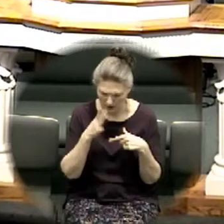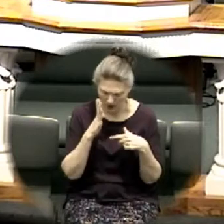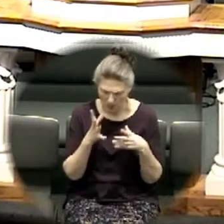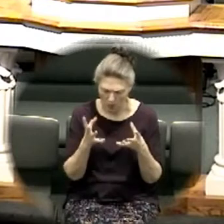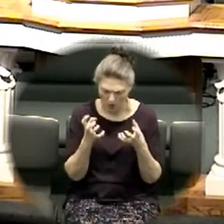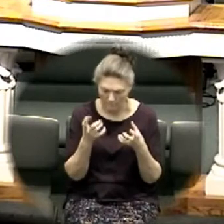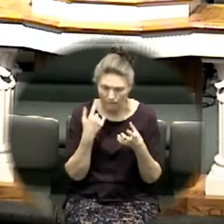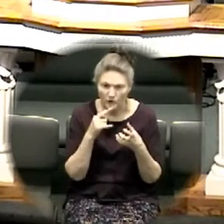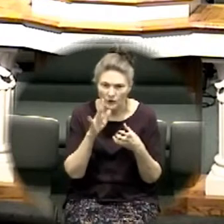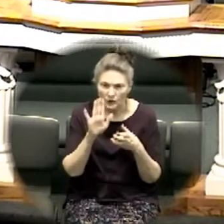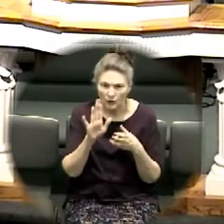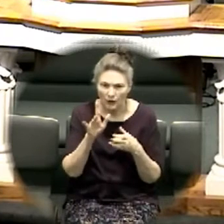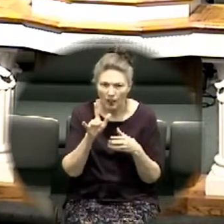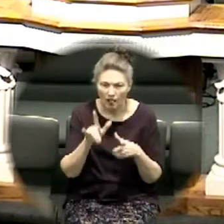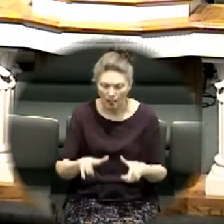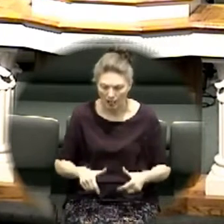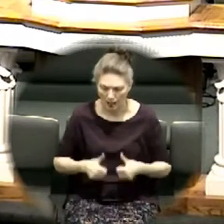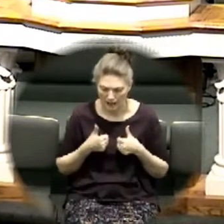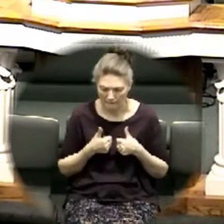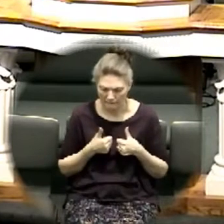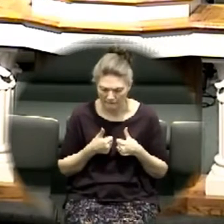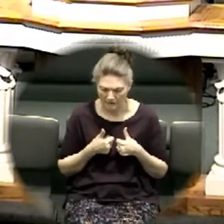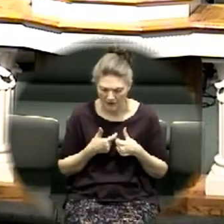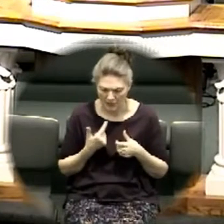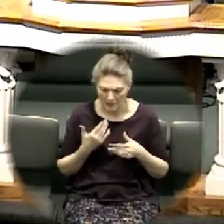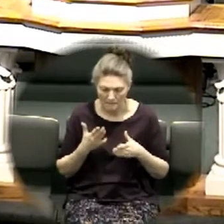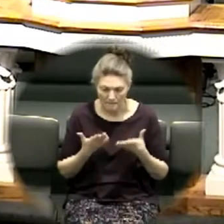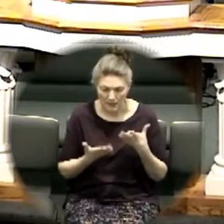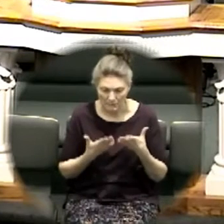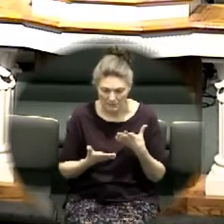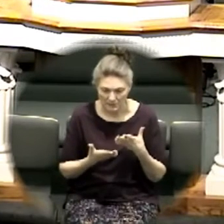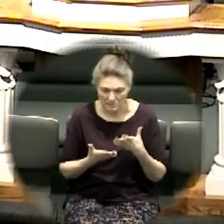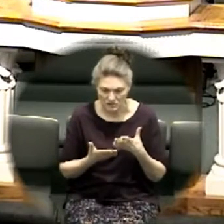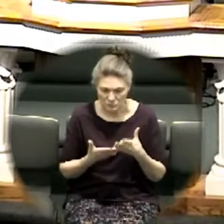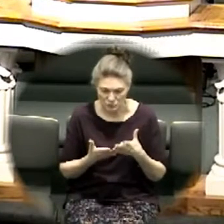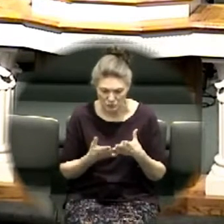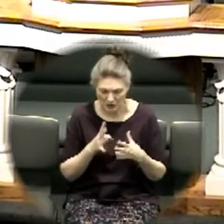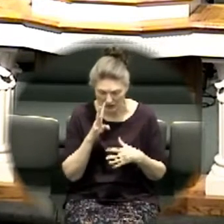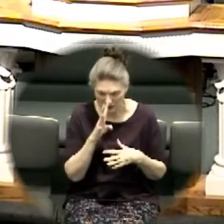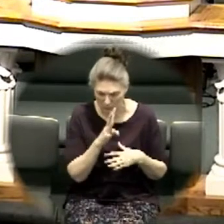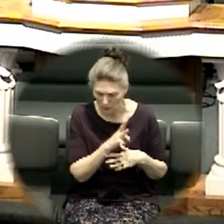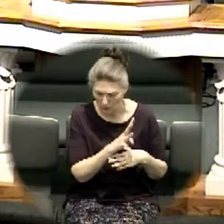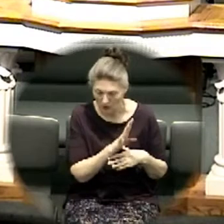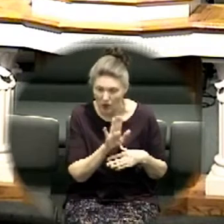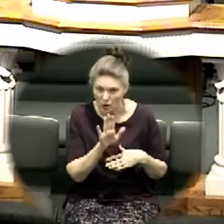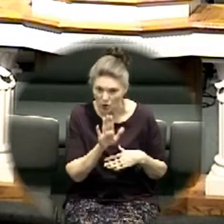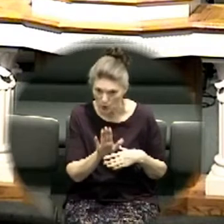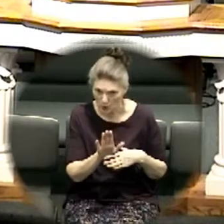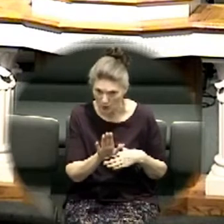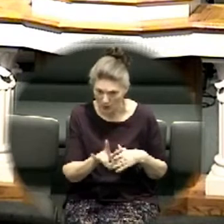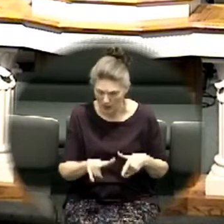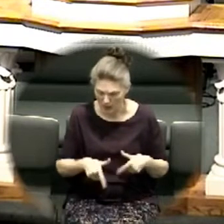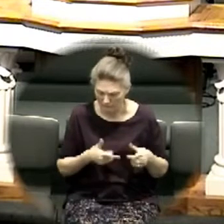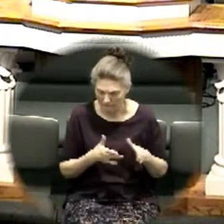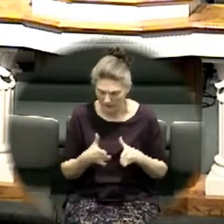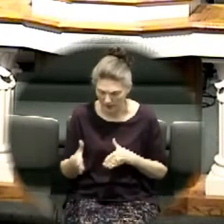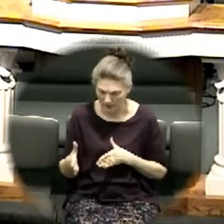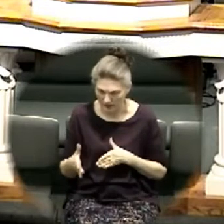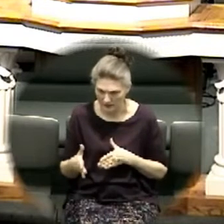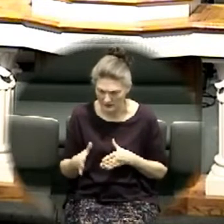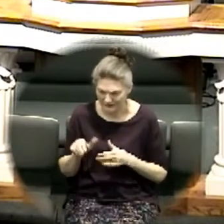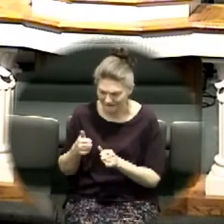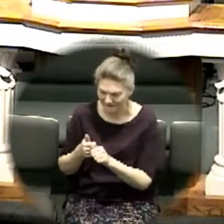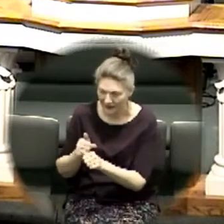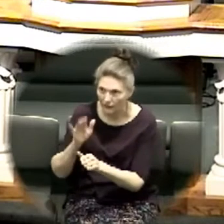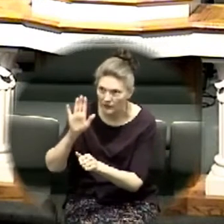maybe it's to shun what you thought you wanted for your life what is it is it discipleship maybe